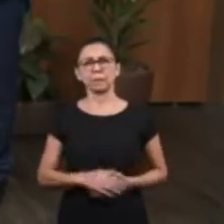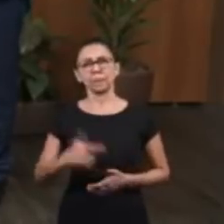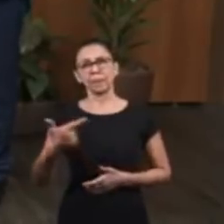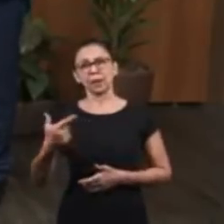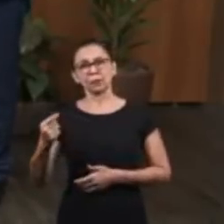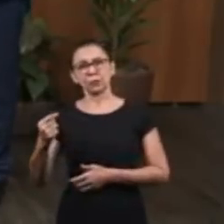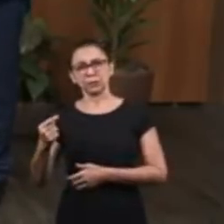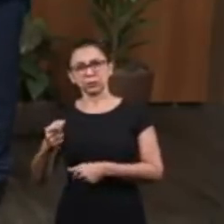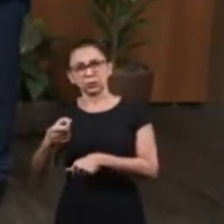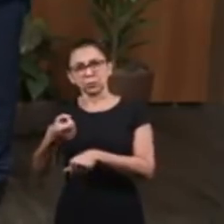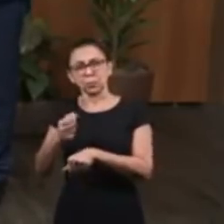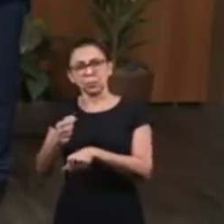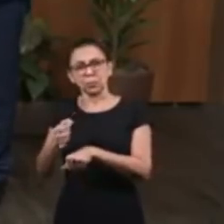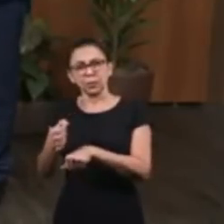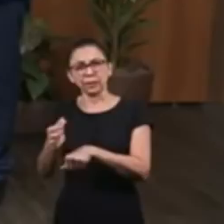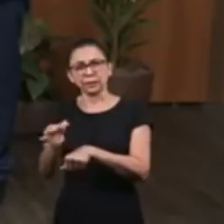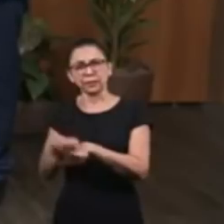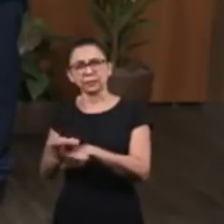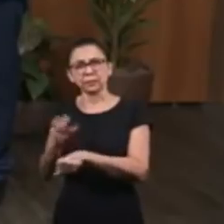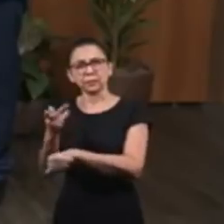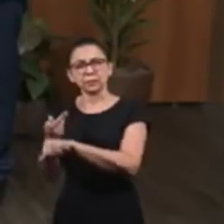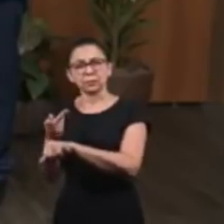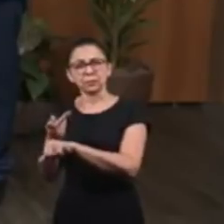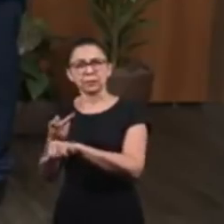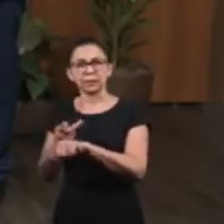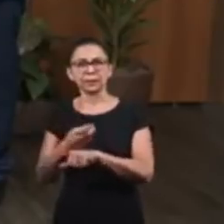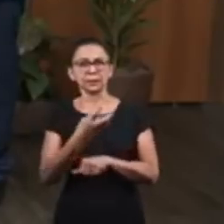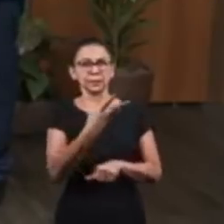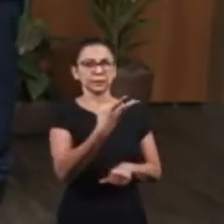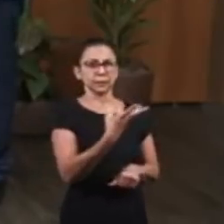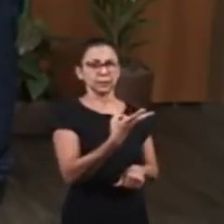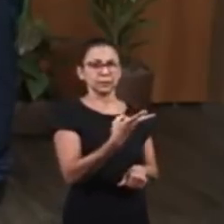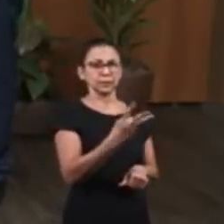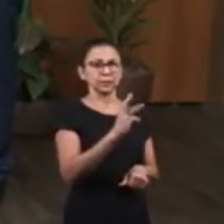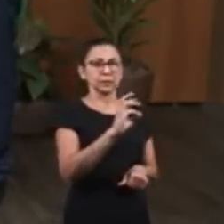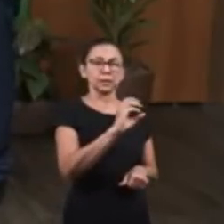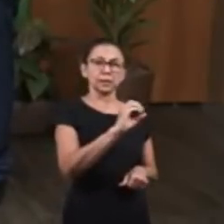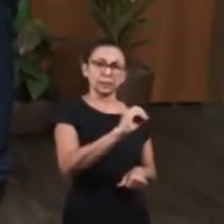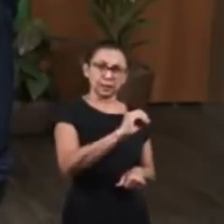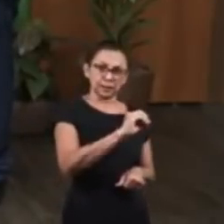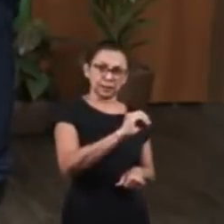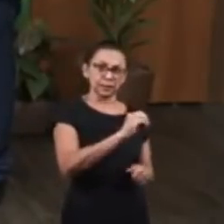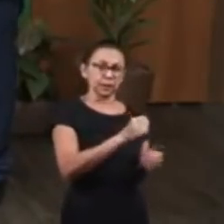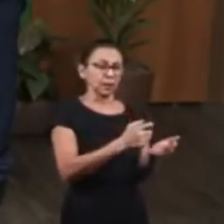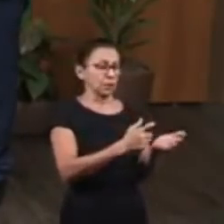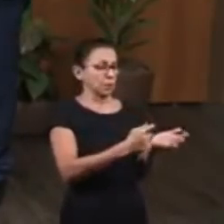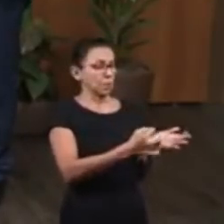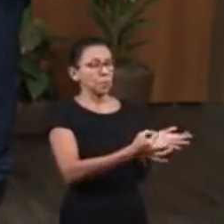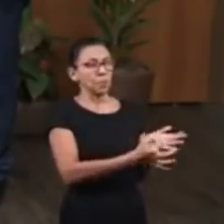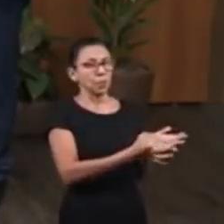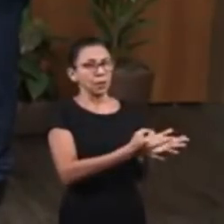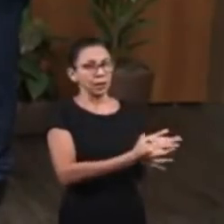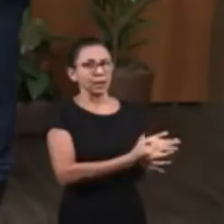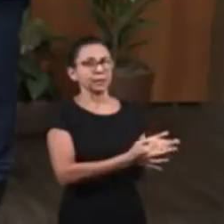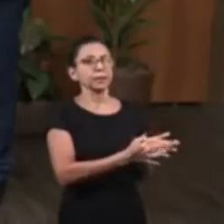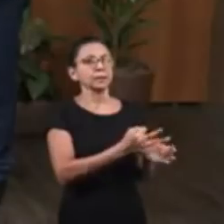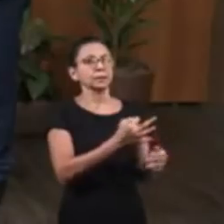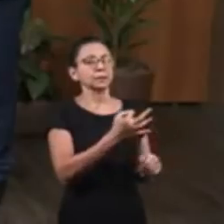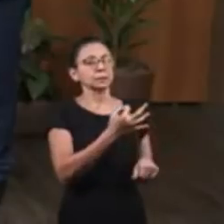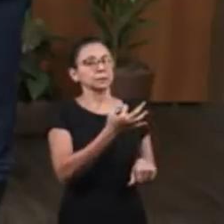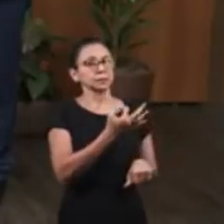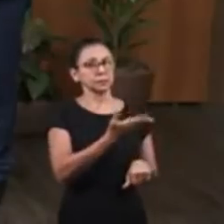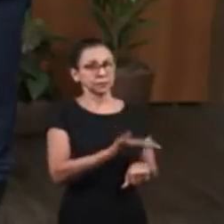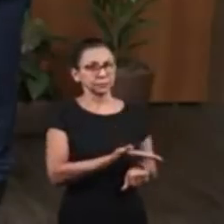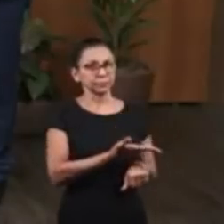Why 20 coins of silver and 30 coins of silver? Why is there a difference? Because Joseph went